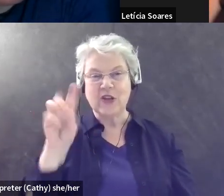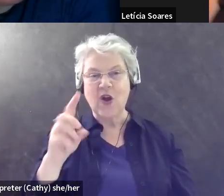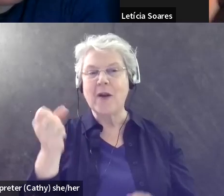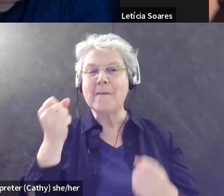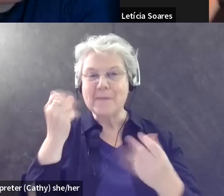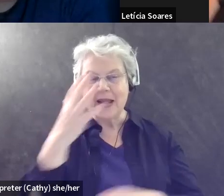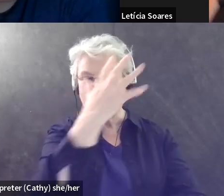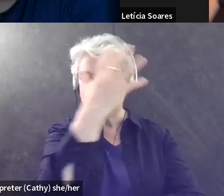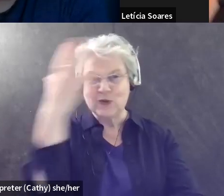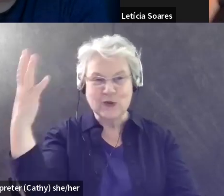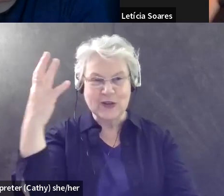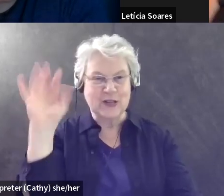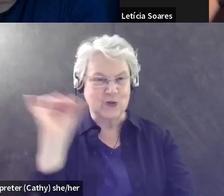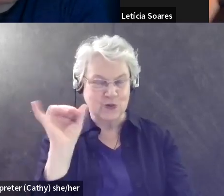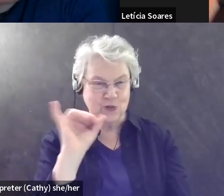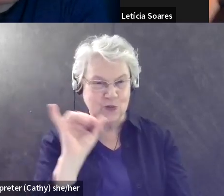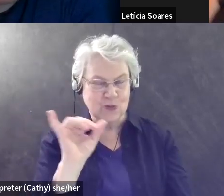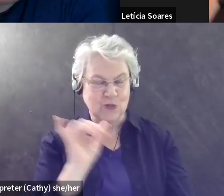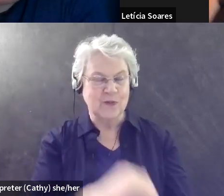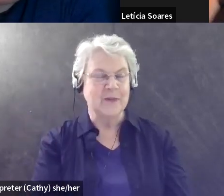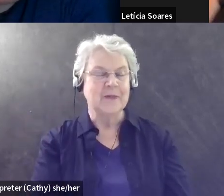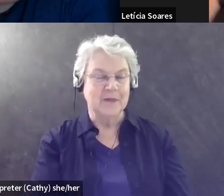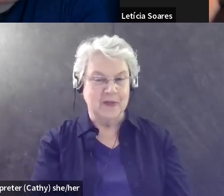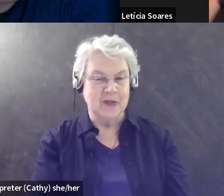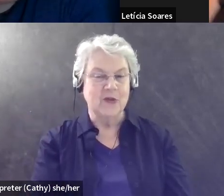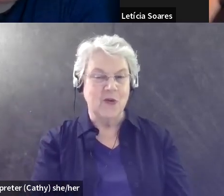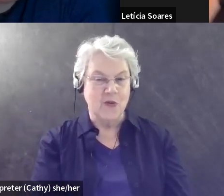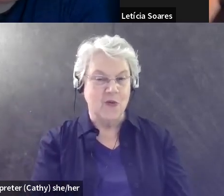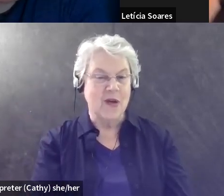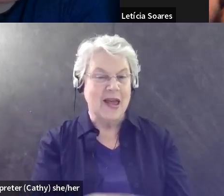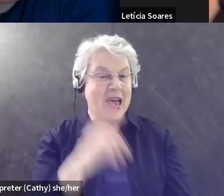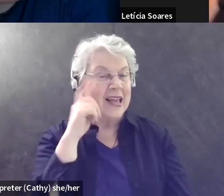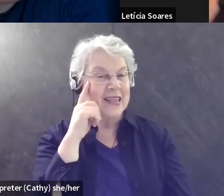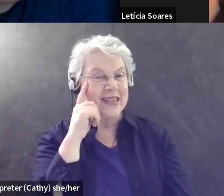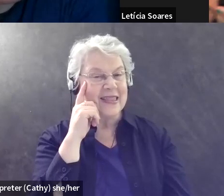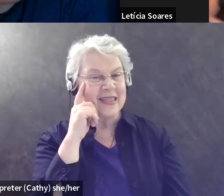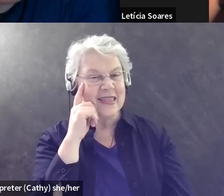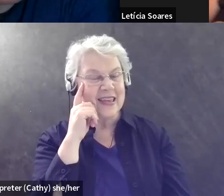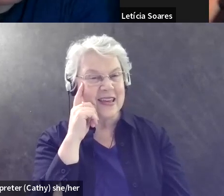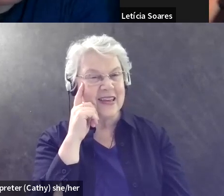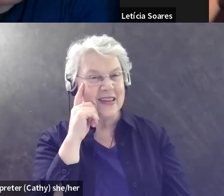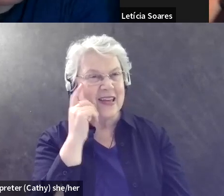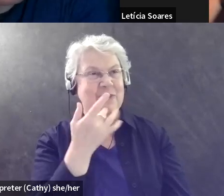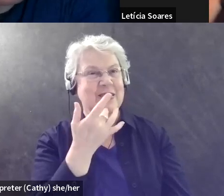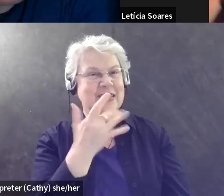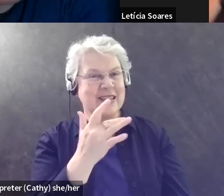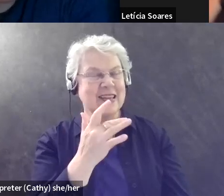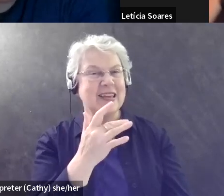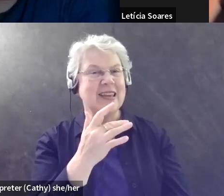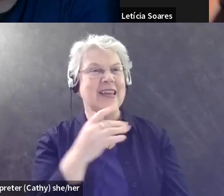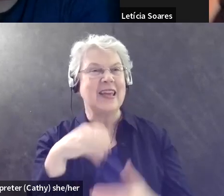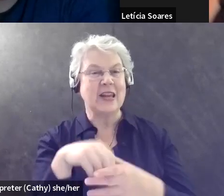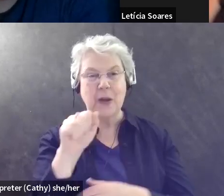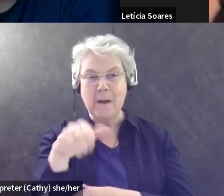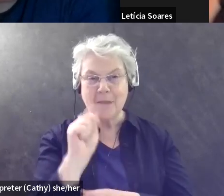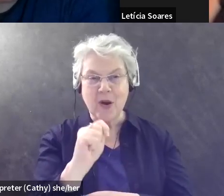as well. Um, so I think the fact that I was not, you know, in an apartment building complex